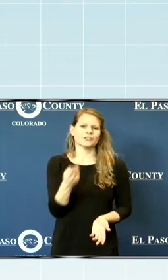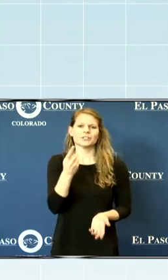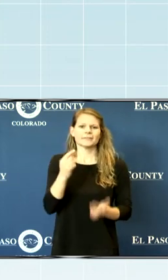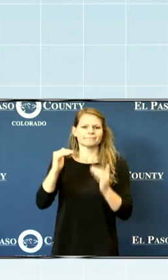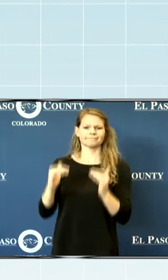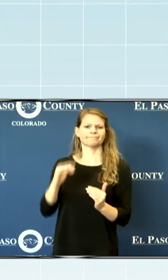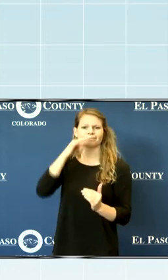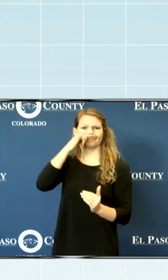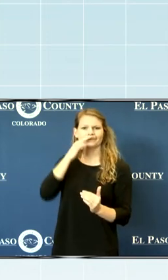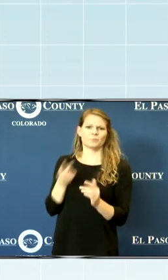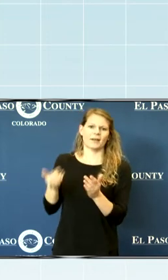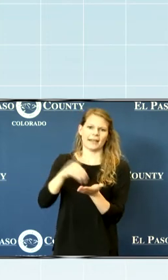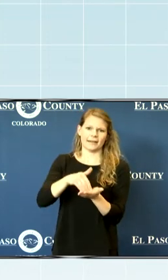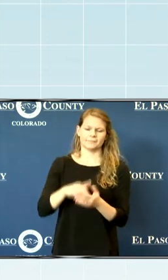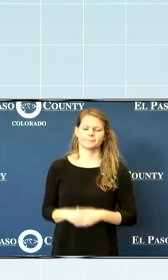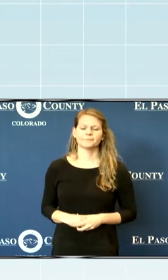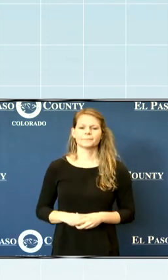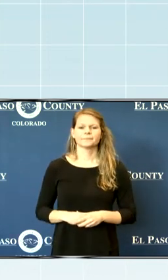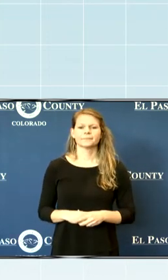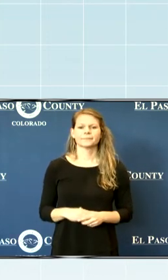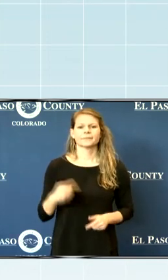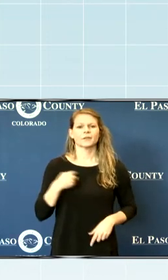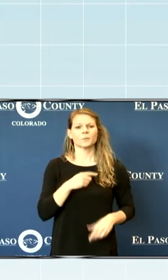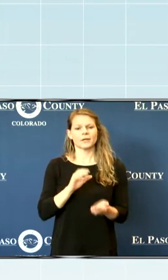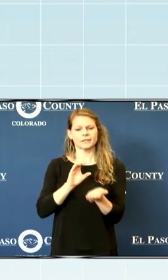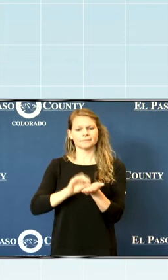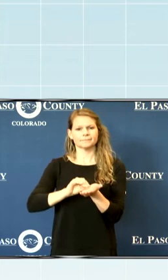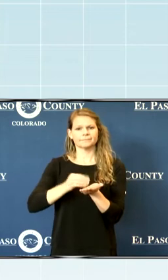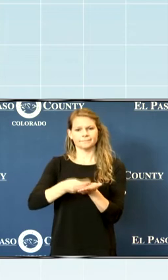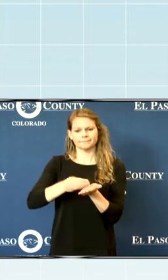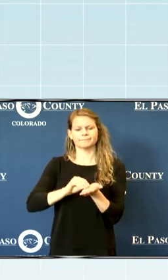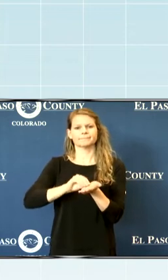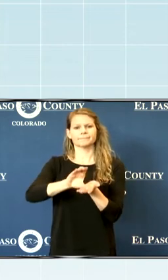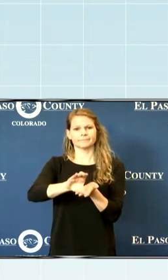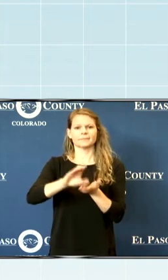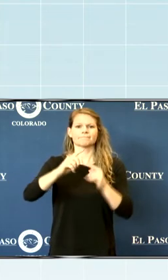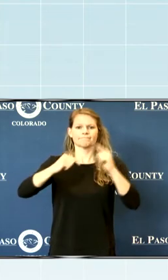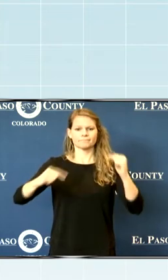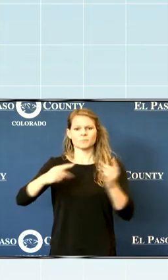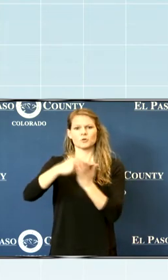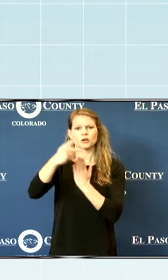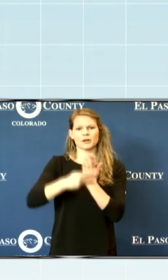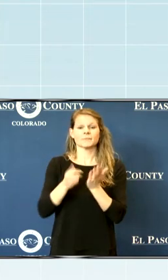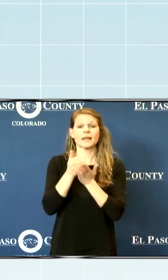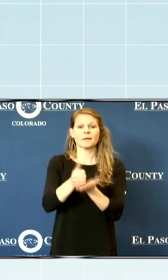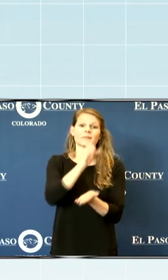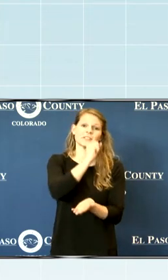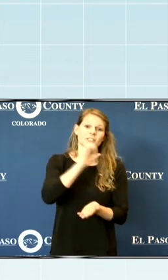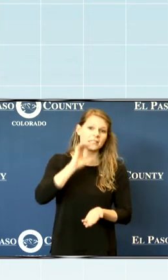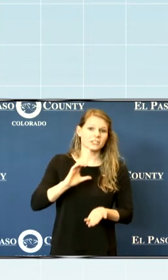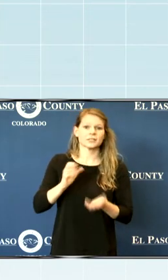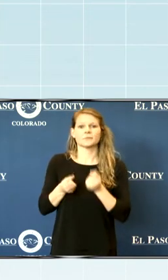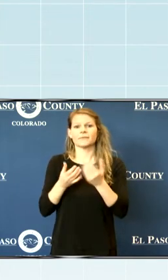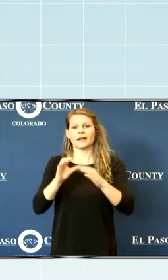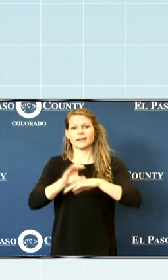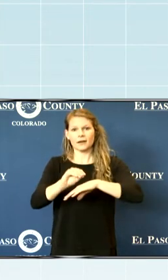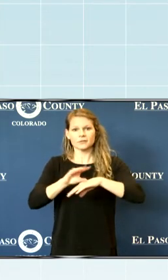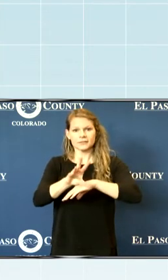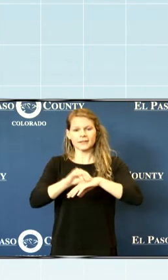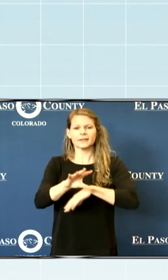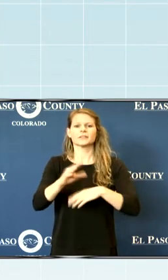again. We're funding various programs that will also support senior services, provide counseling services,